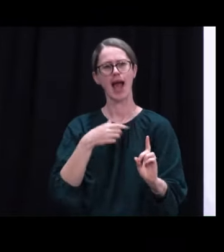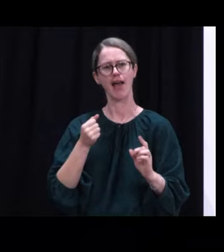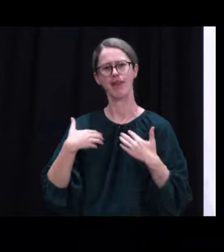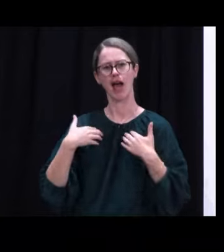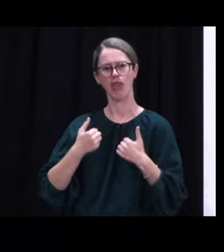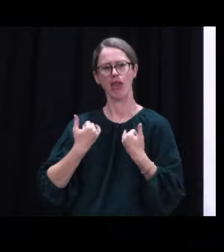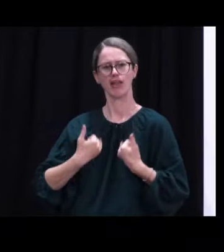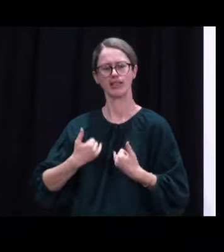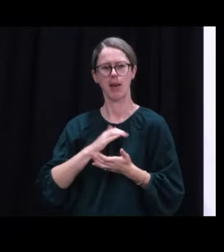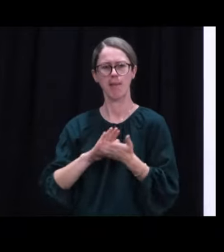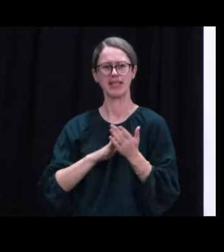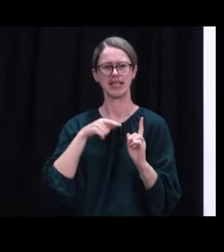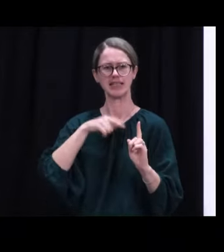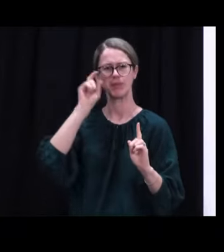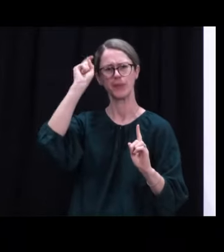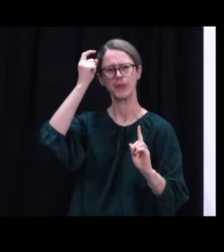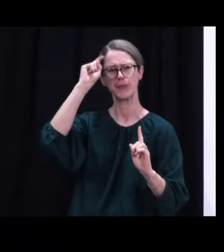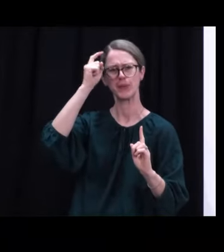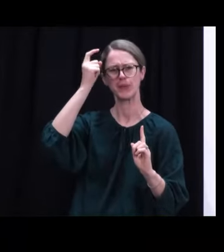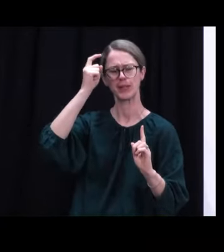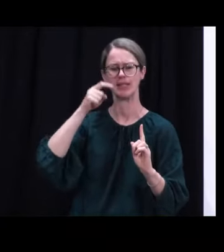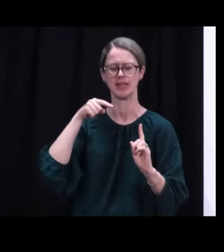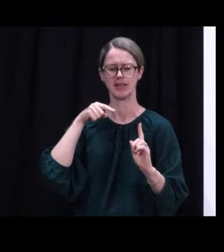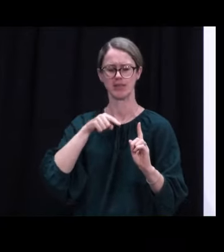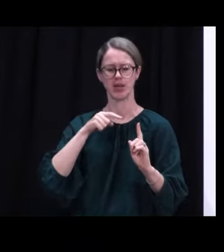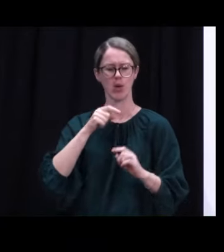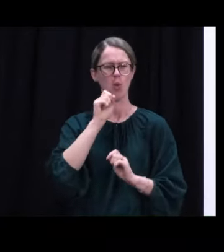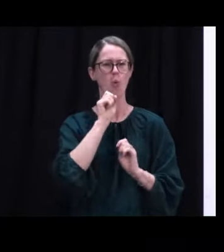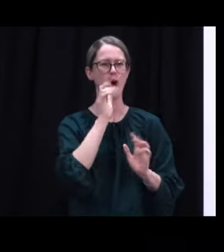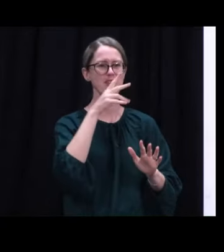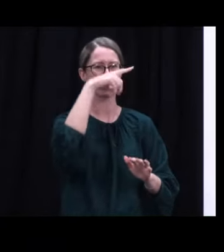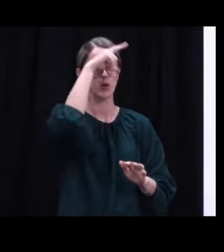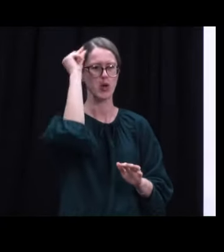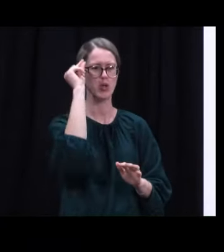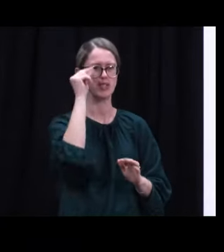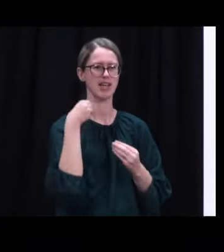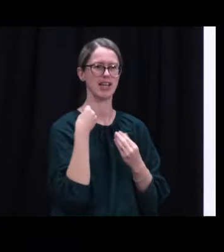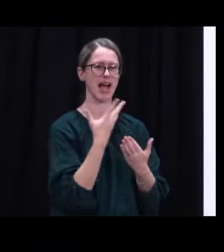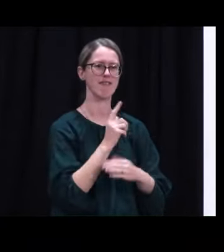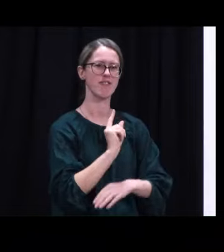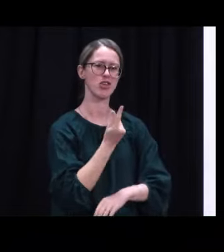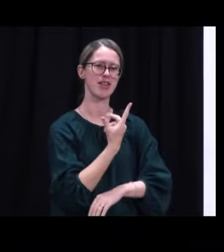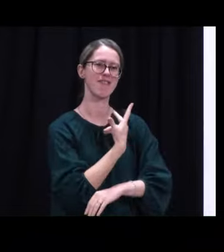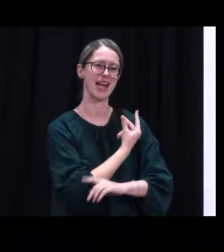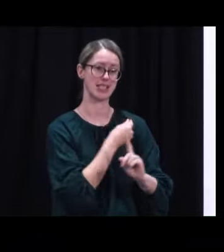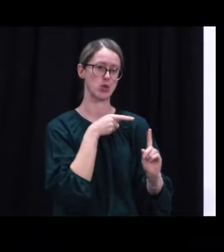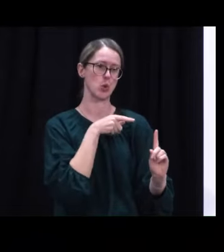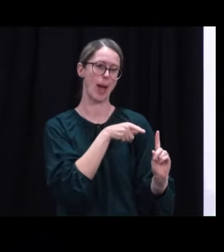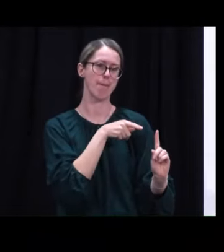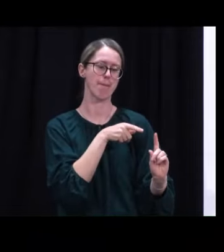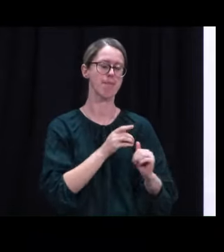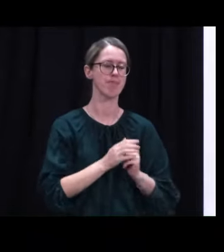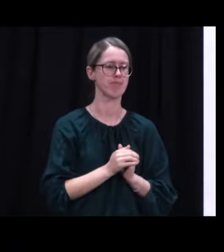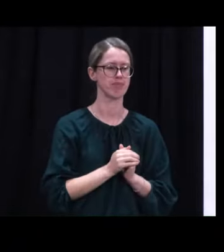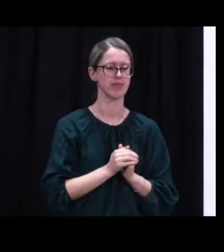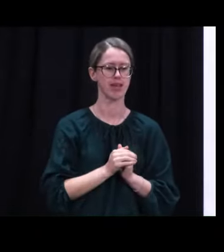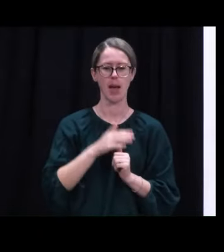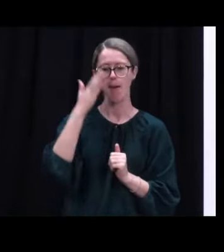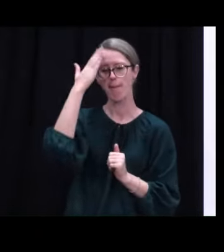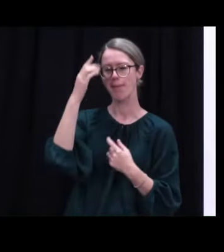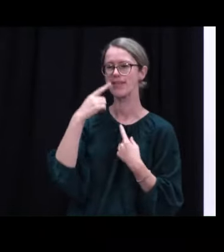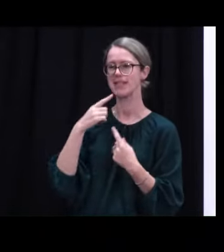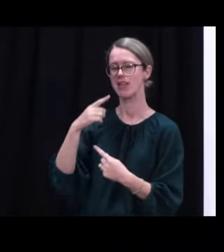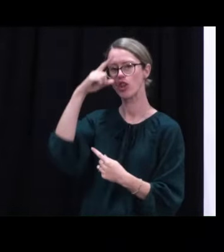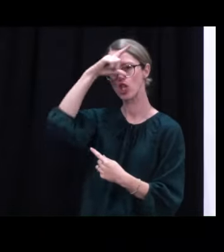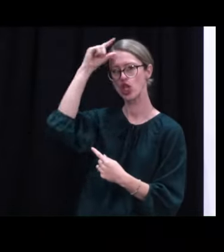condition which makes him very anxious, was seen by a wonderful nurse who gave him his first vaccination. His mother says the